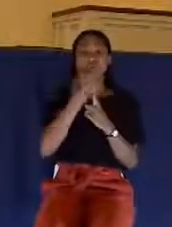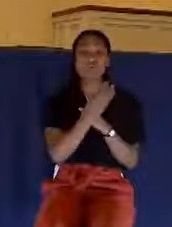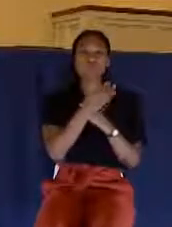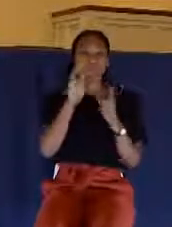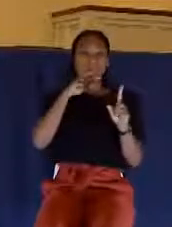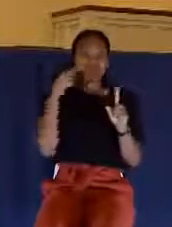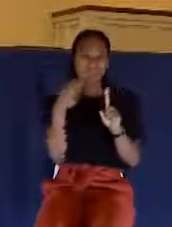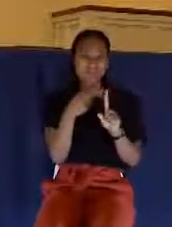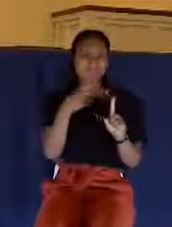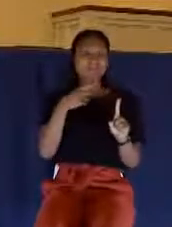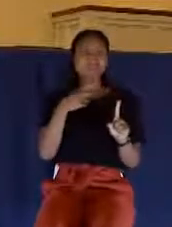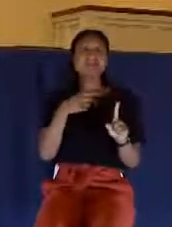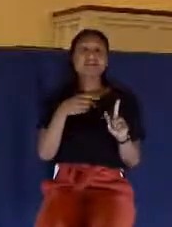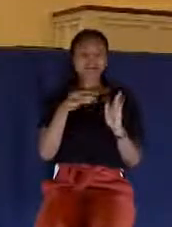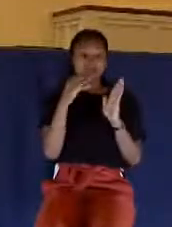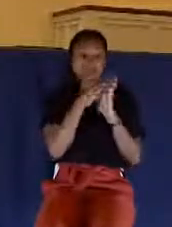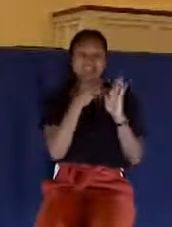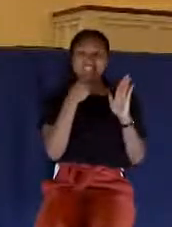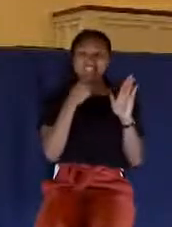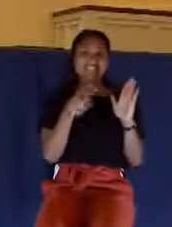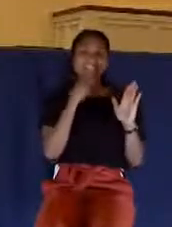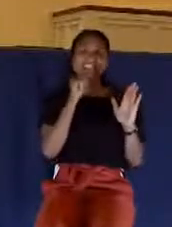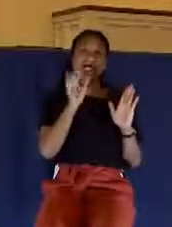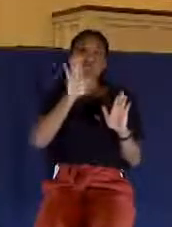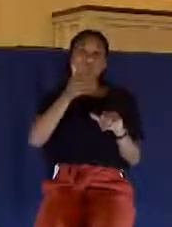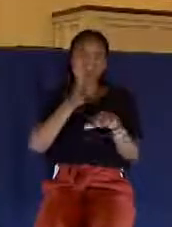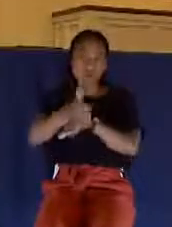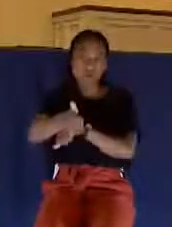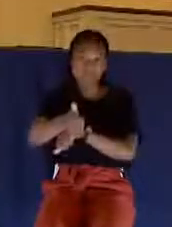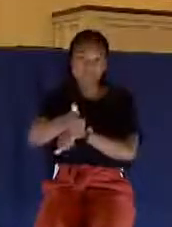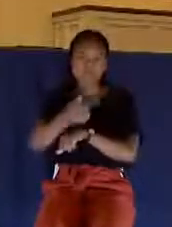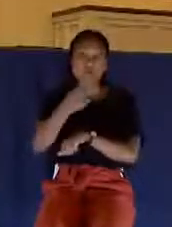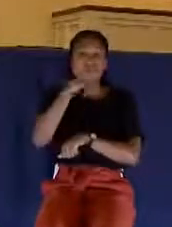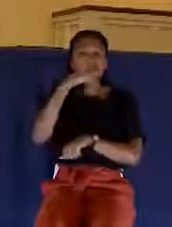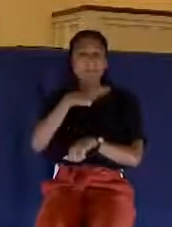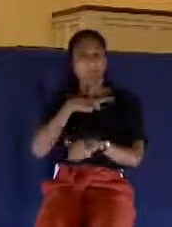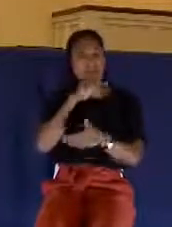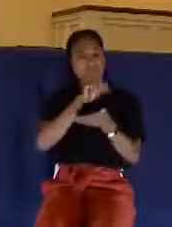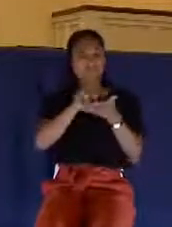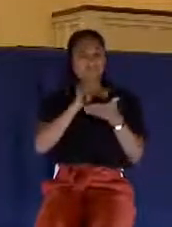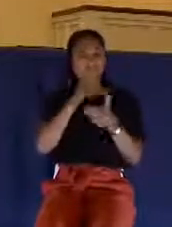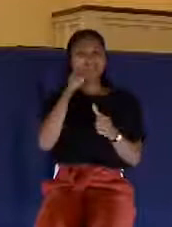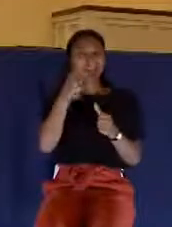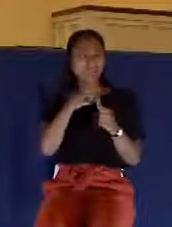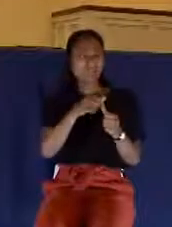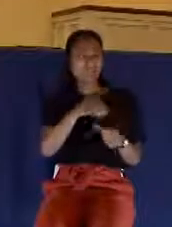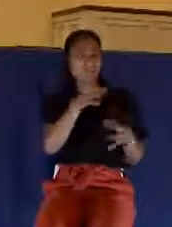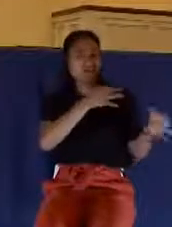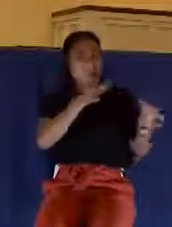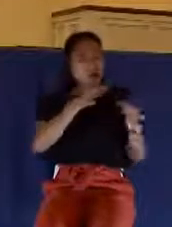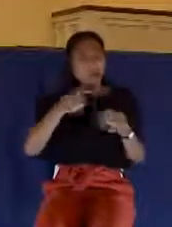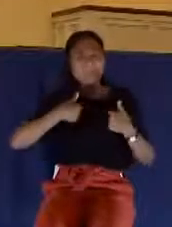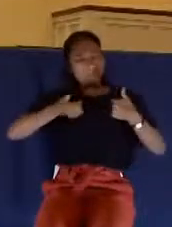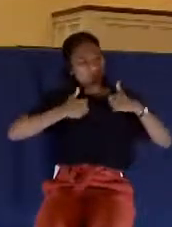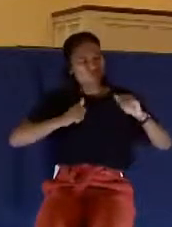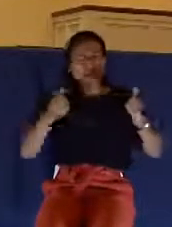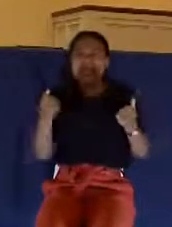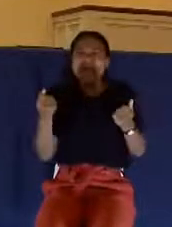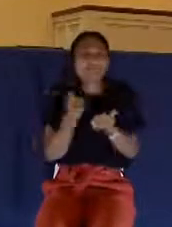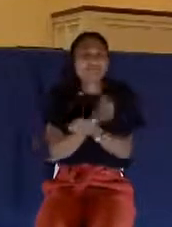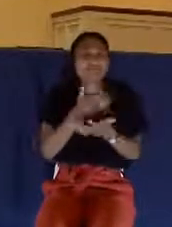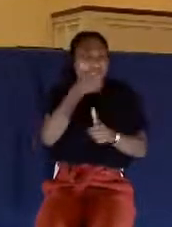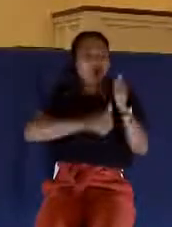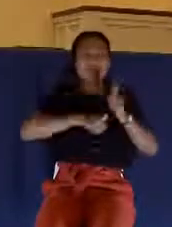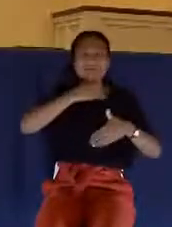your fault. And it goes on to talk about a woman who had written in to say that she had tried everything she could, but every form of therapy,